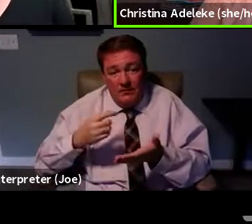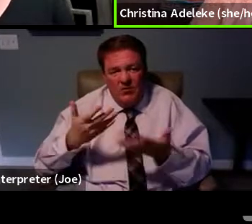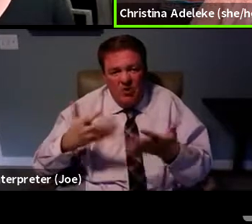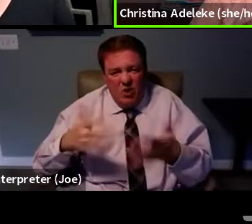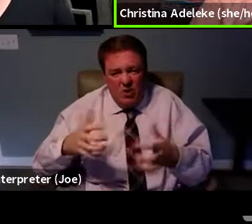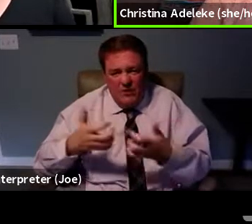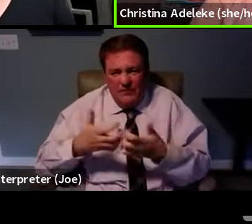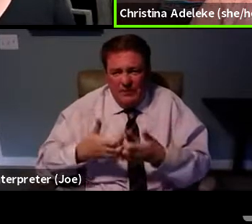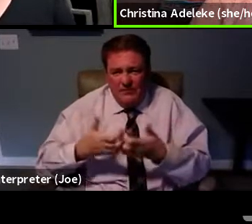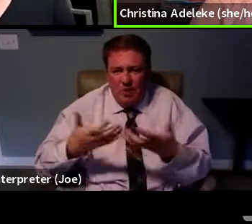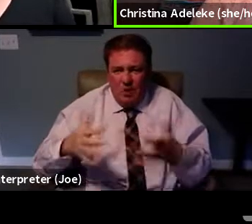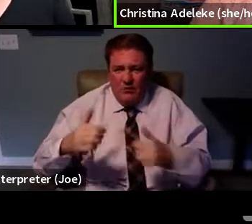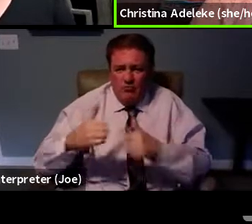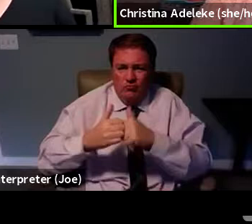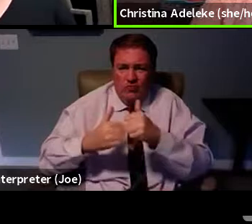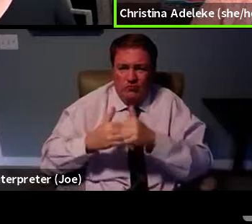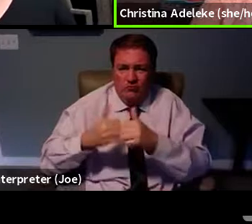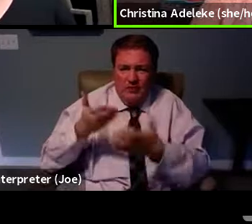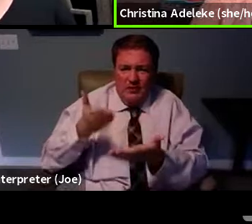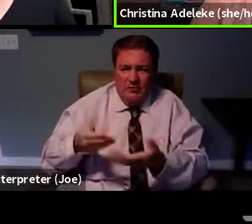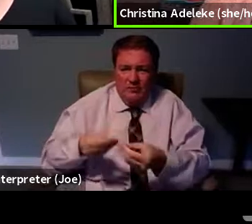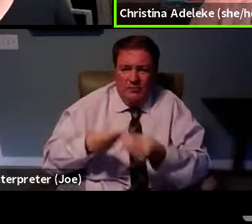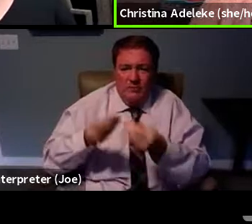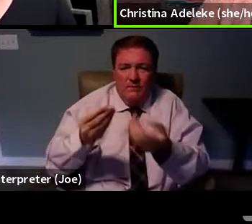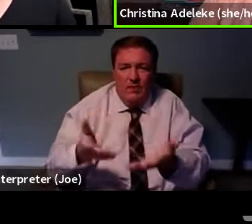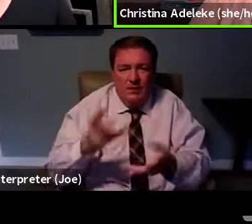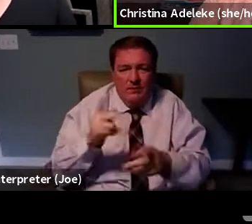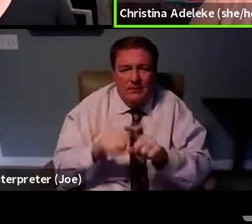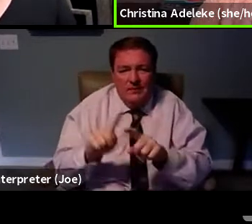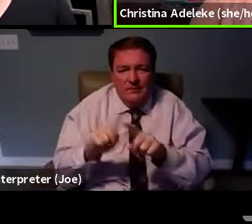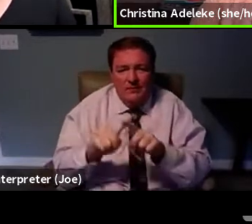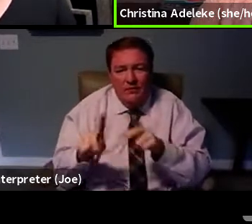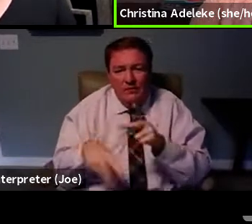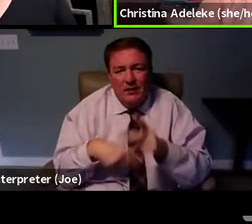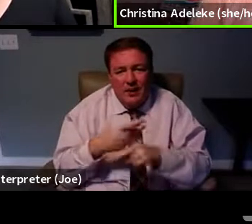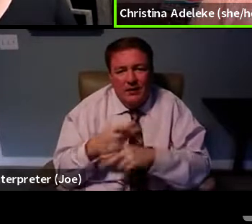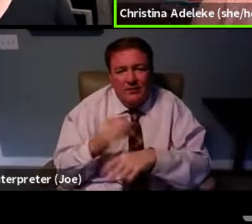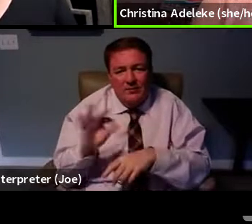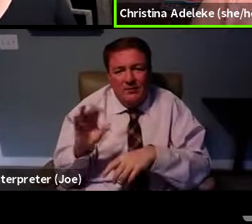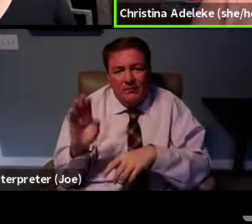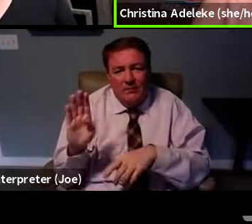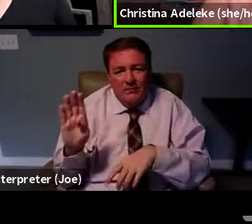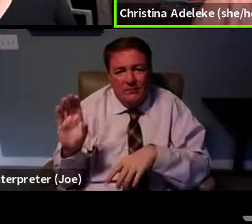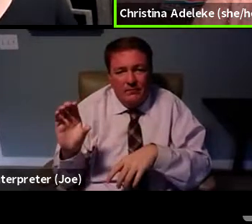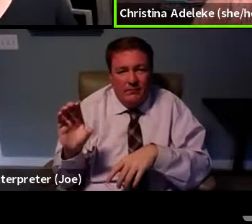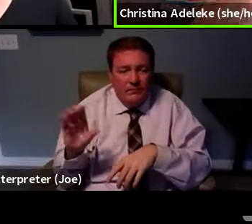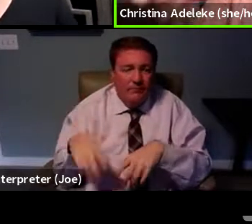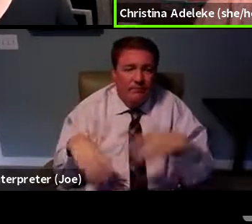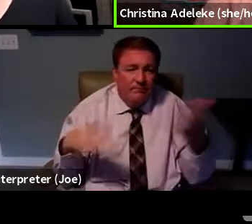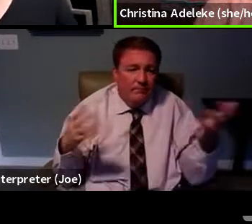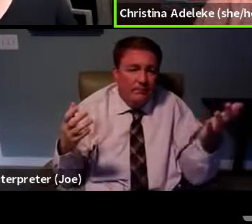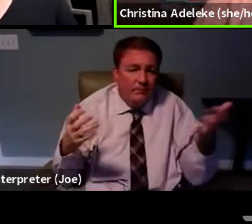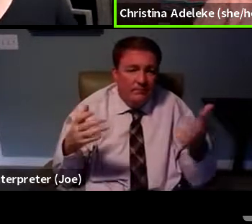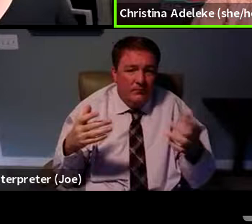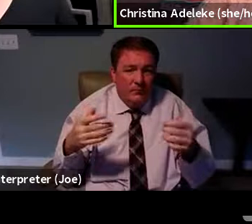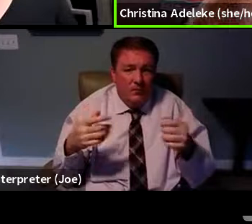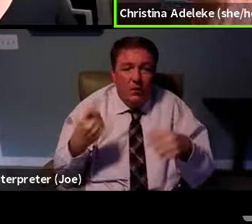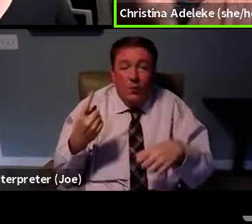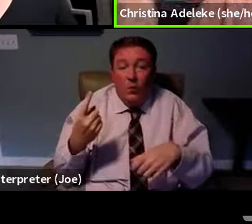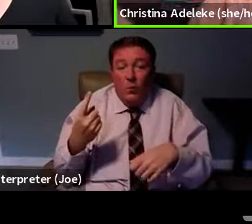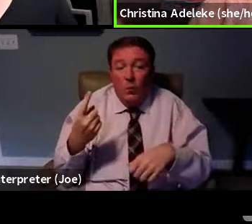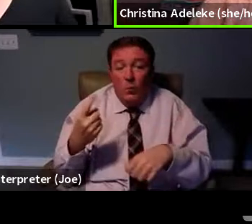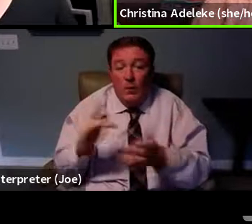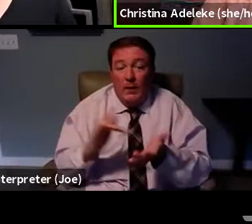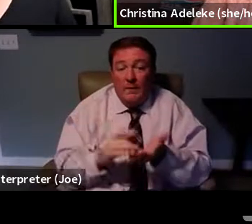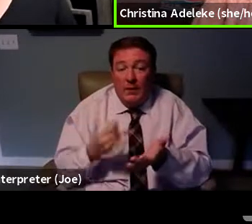structures in place to be able to provide different modes of contraception. So, let's say we have the one pill a day,